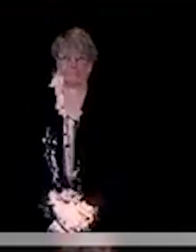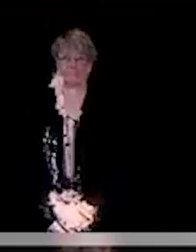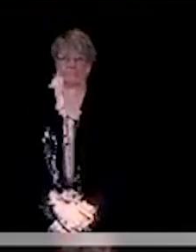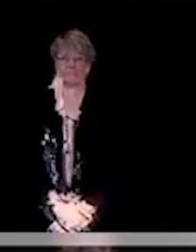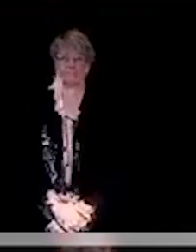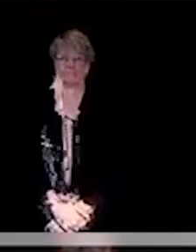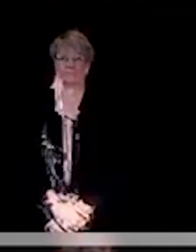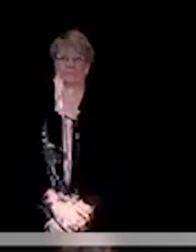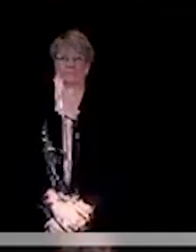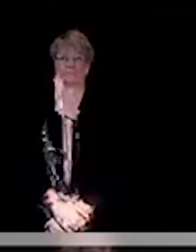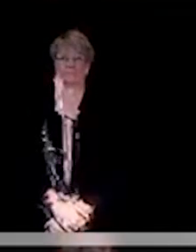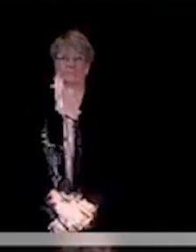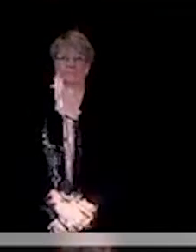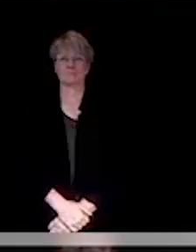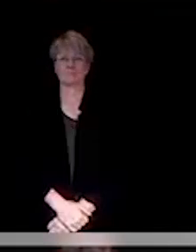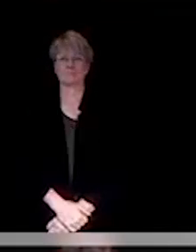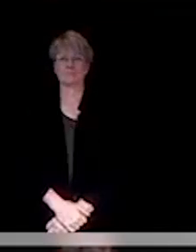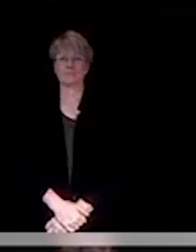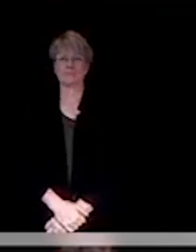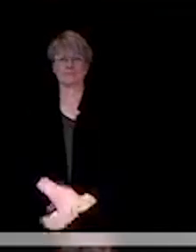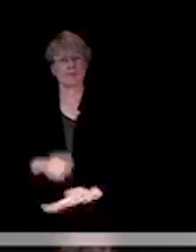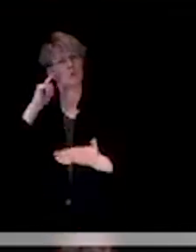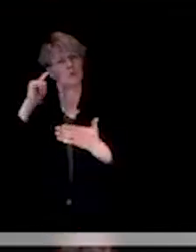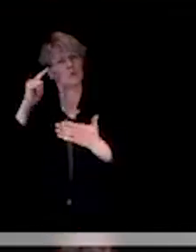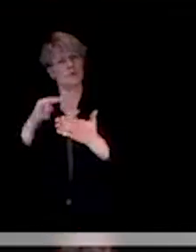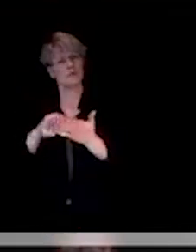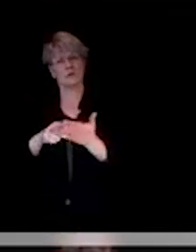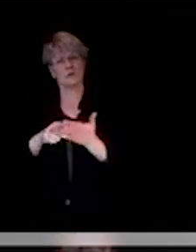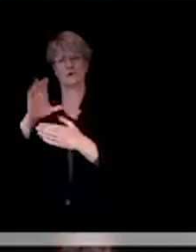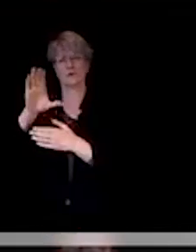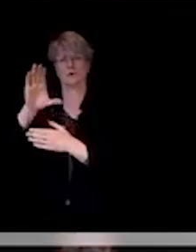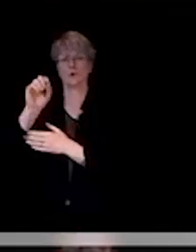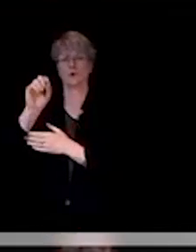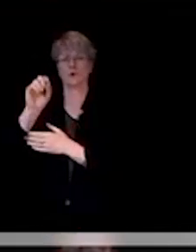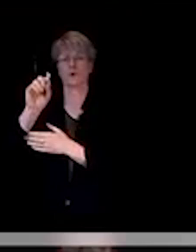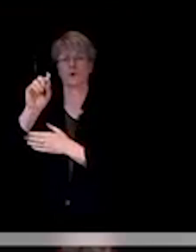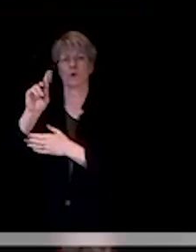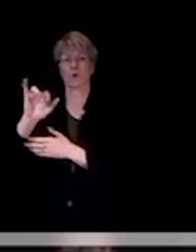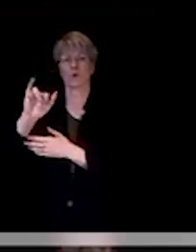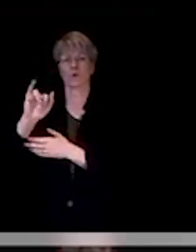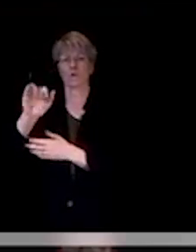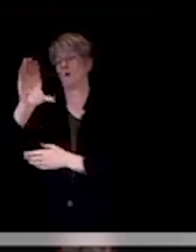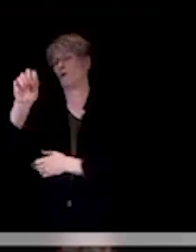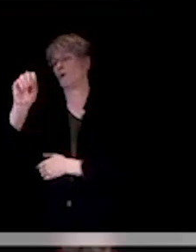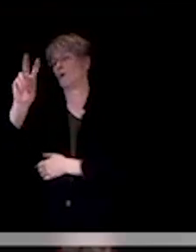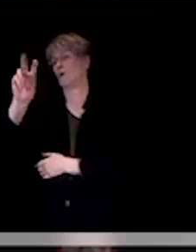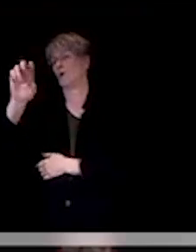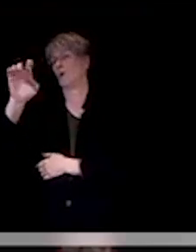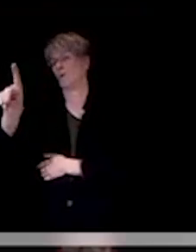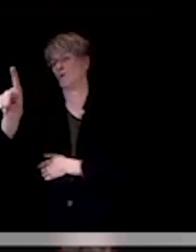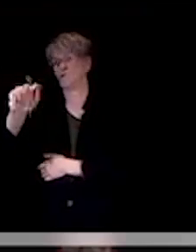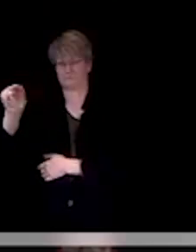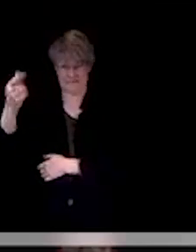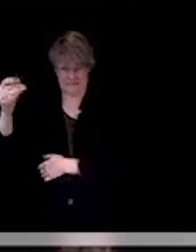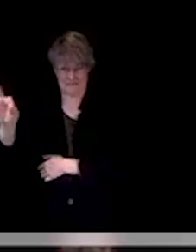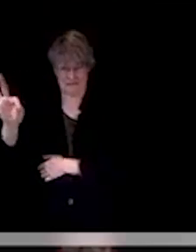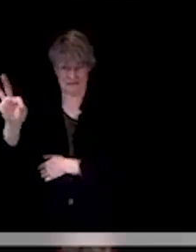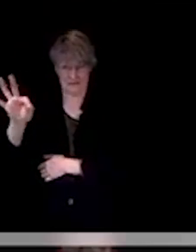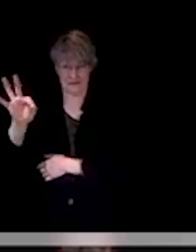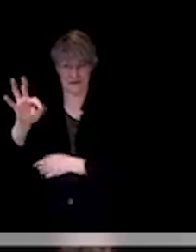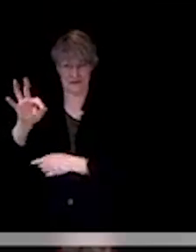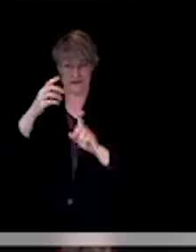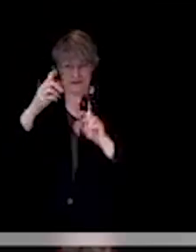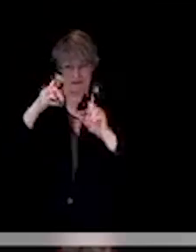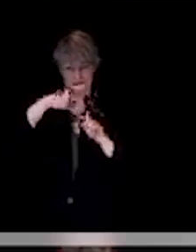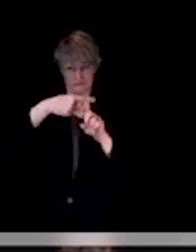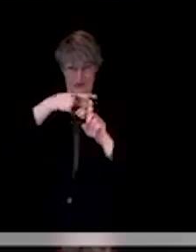can see in the middle of the screen there, confirmed COVID-19 cases by day. These are the cases across Northern